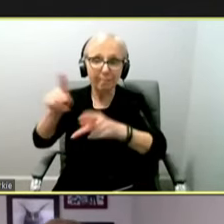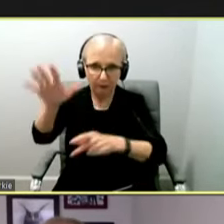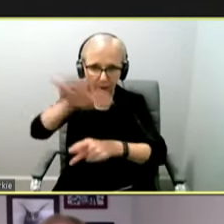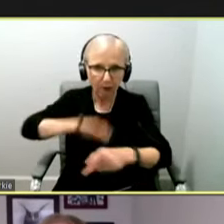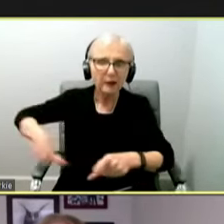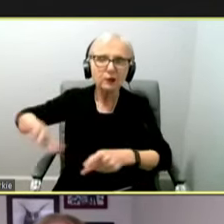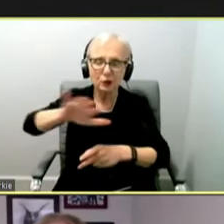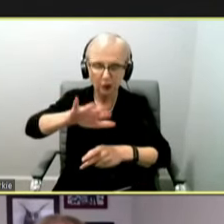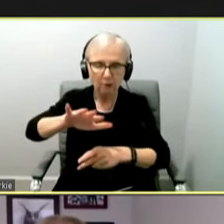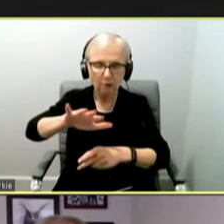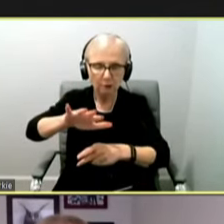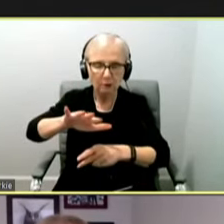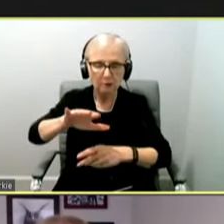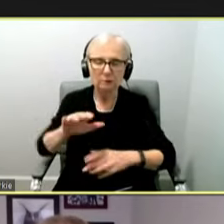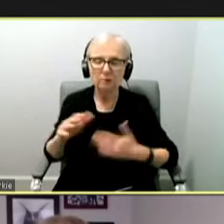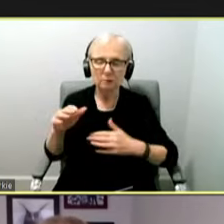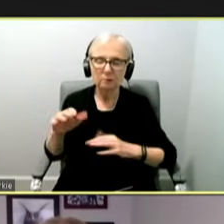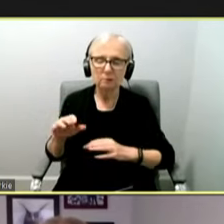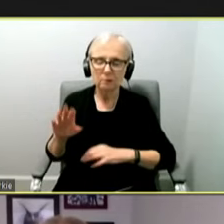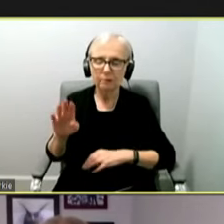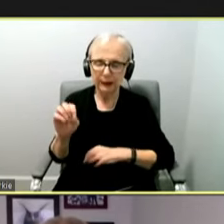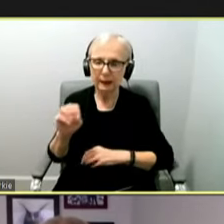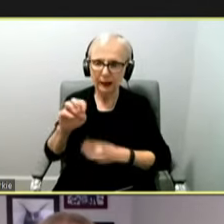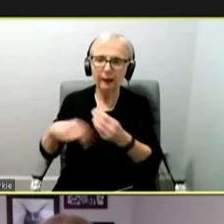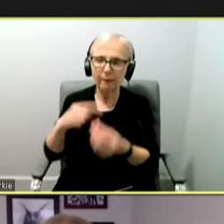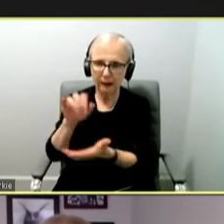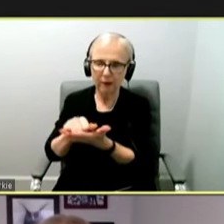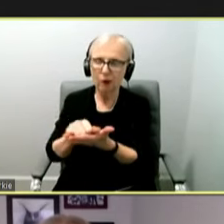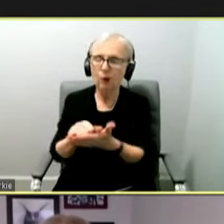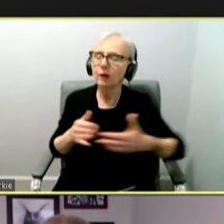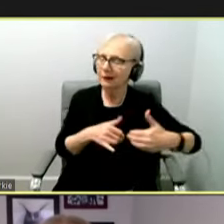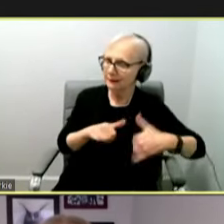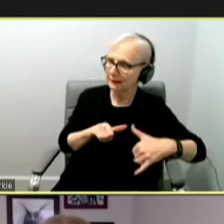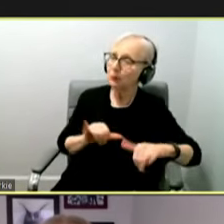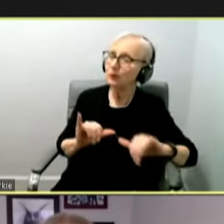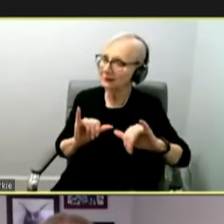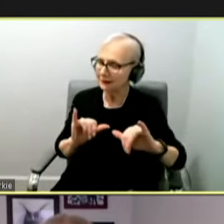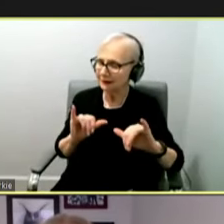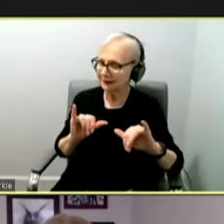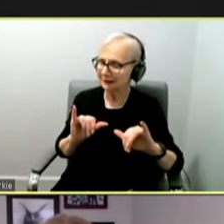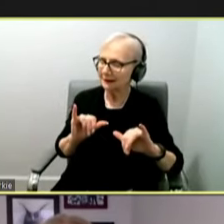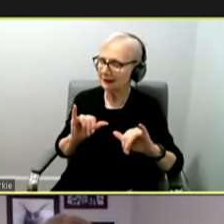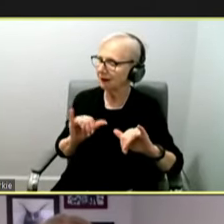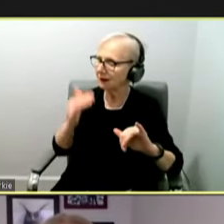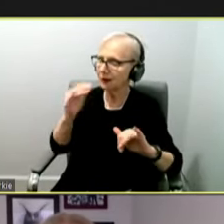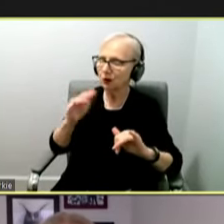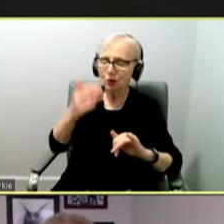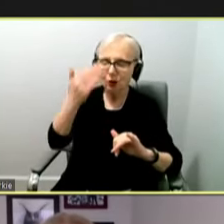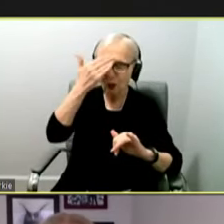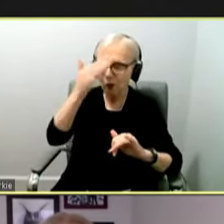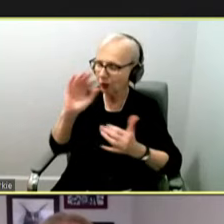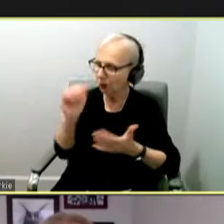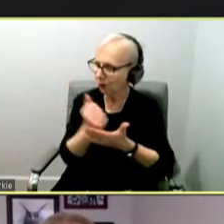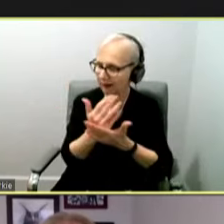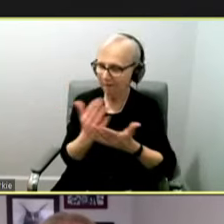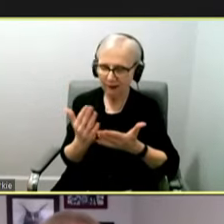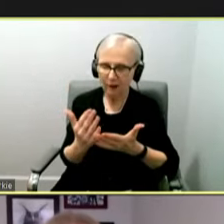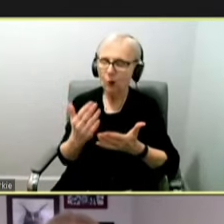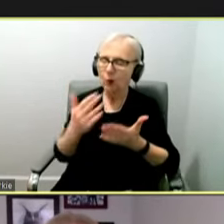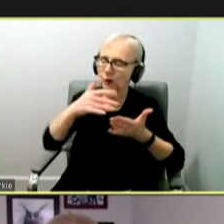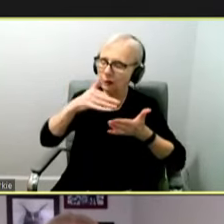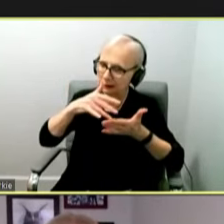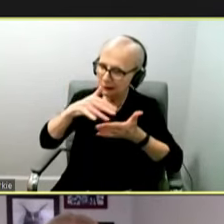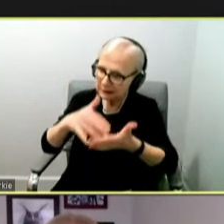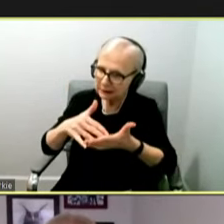Yeah, so I think the reality is that we do have a lot to learn still. The mutations that we're seeing are allowing us to